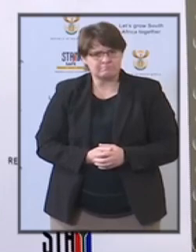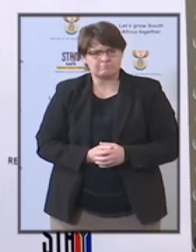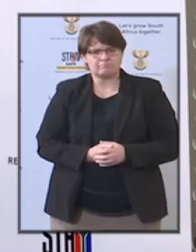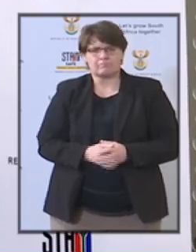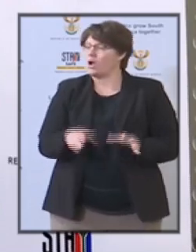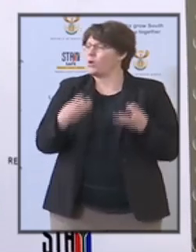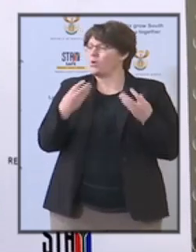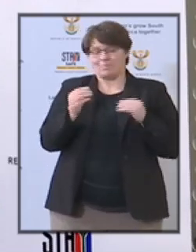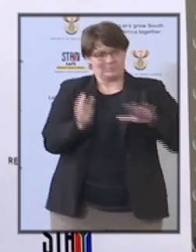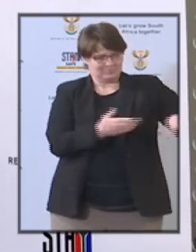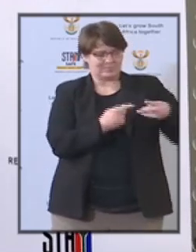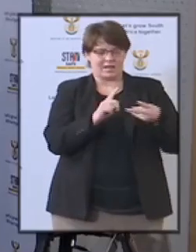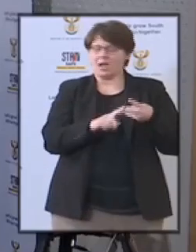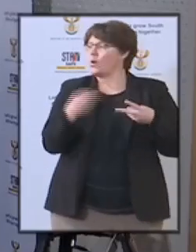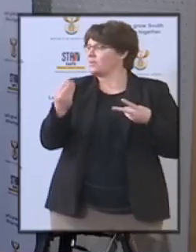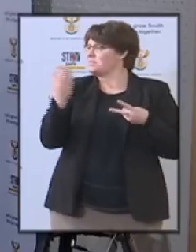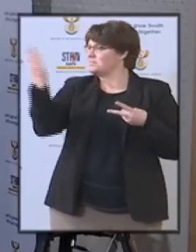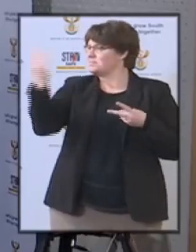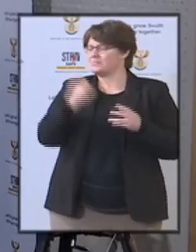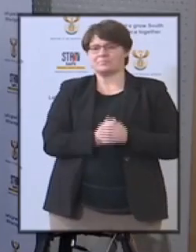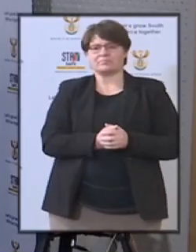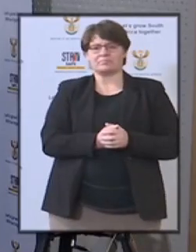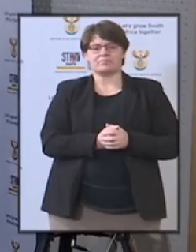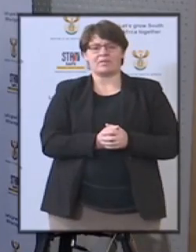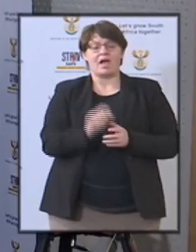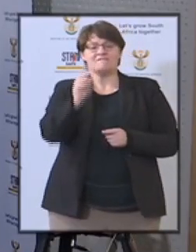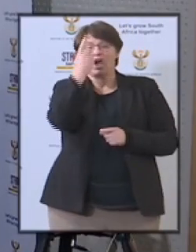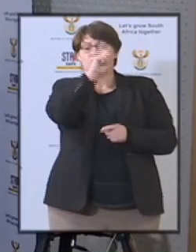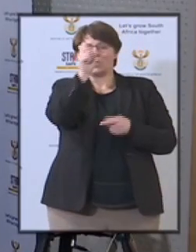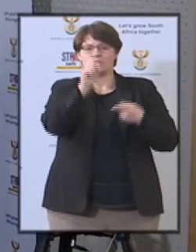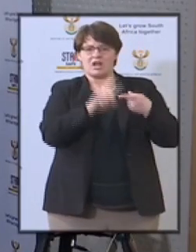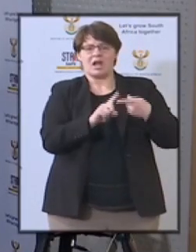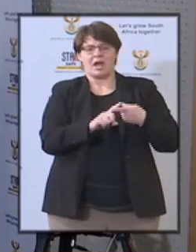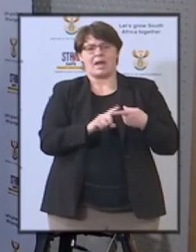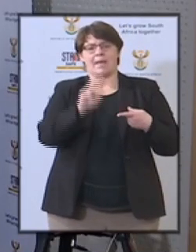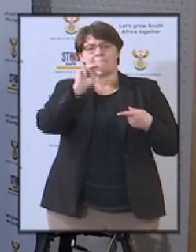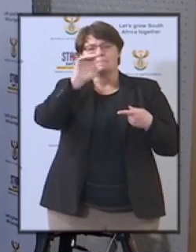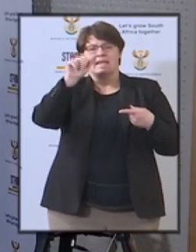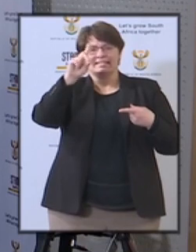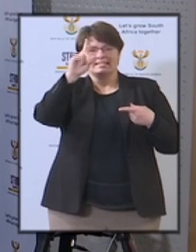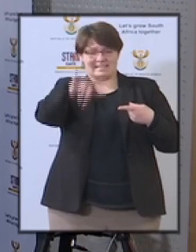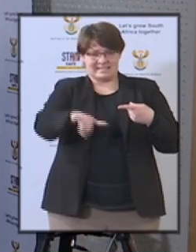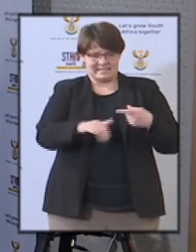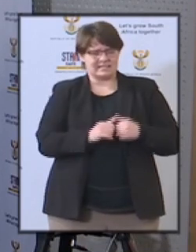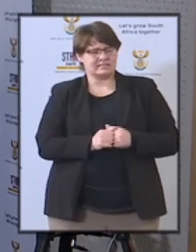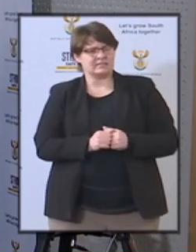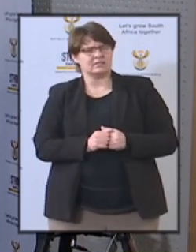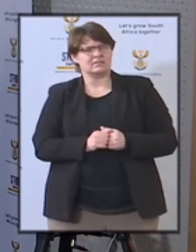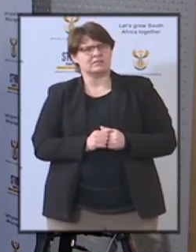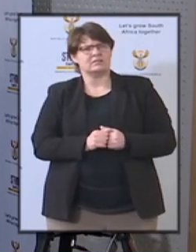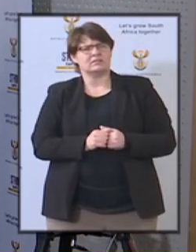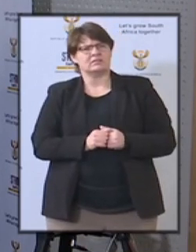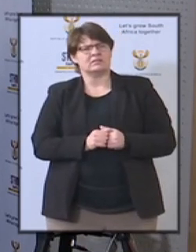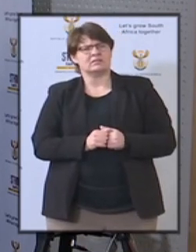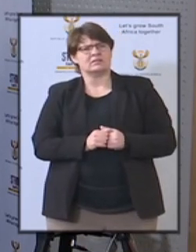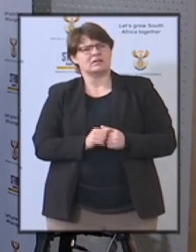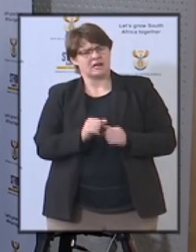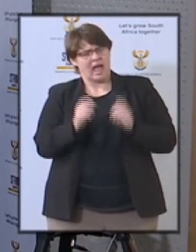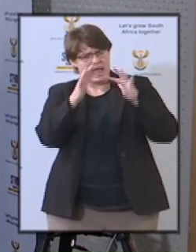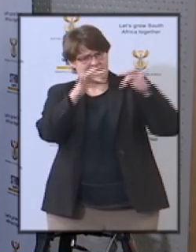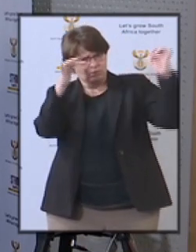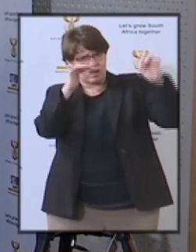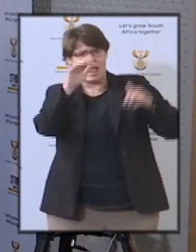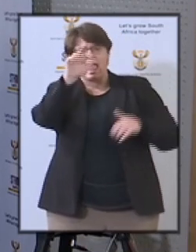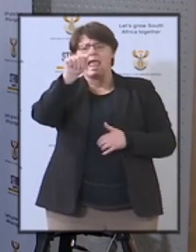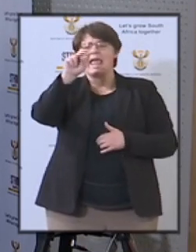thanks the first question is from mandy wina he's asking did the cabinet discuss the ANC's